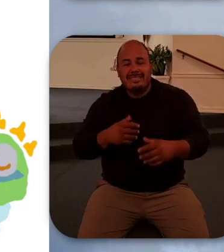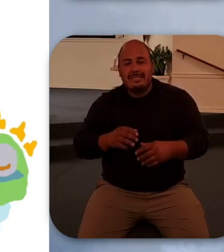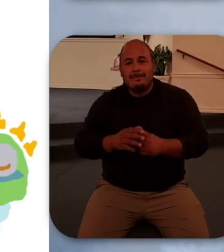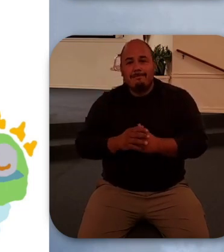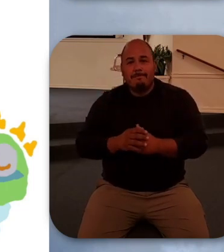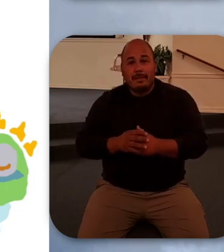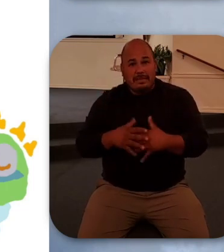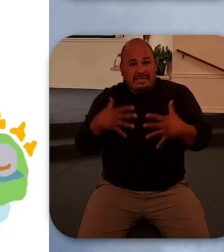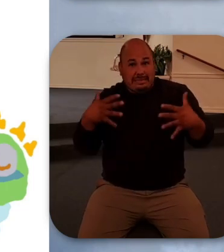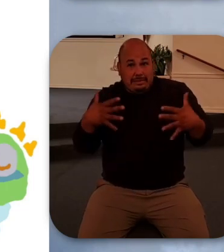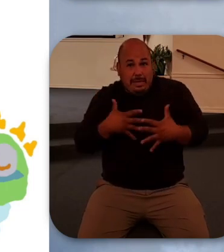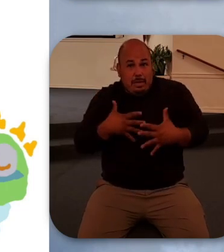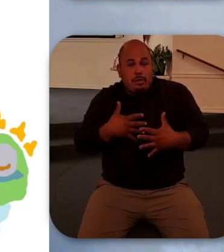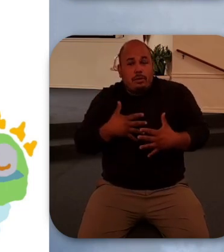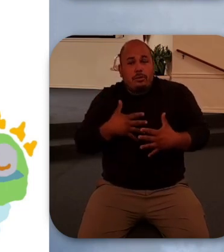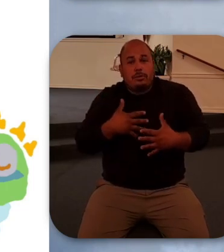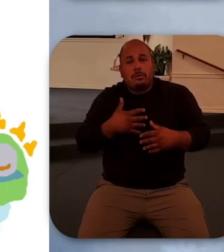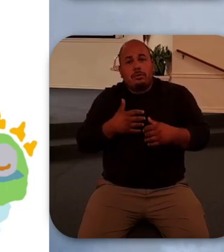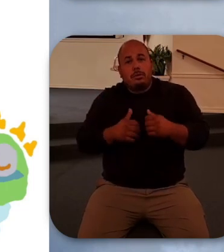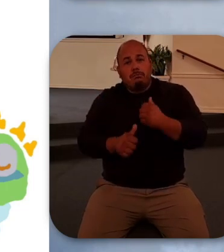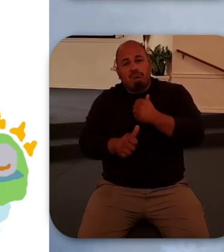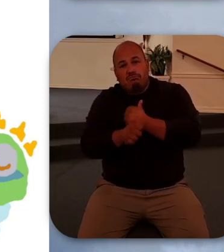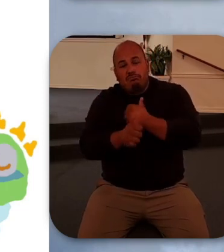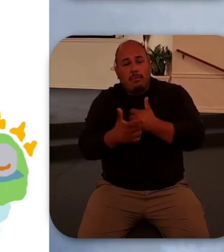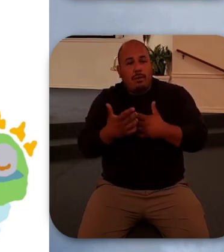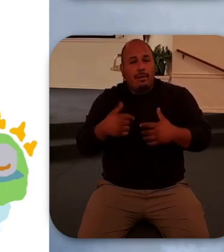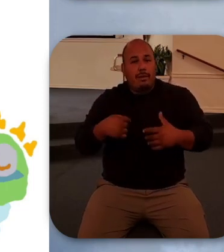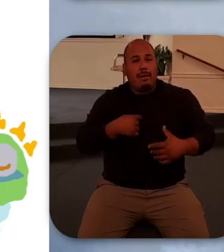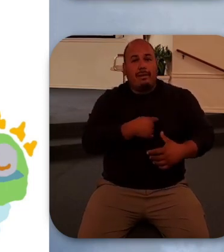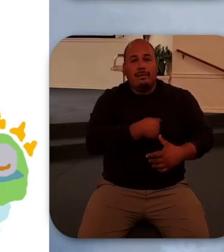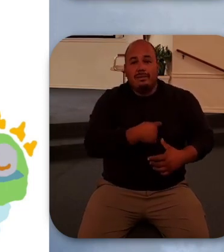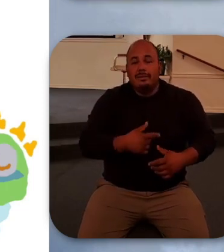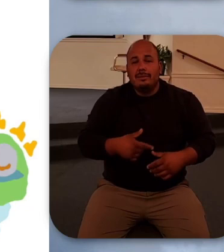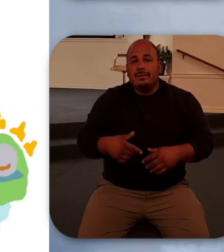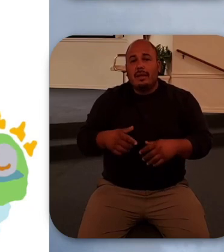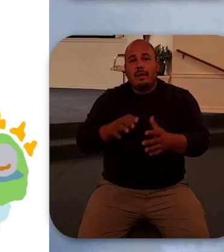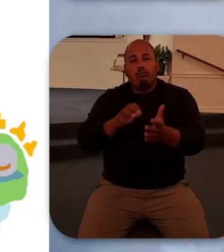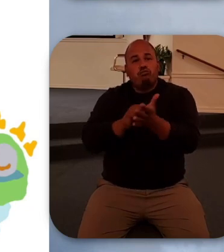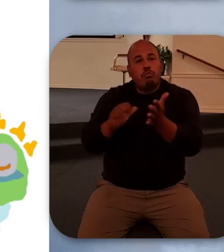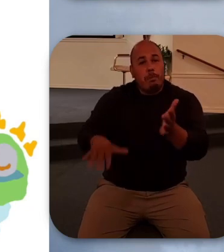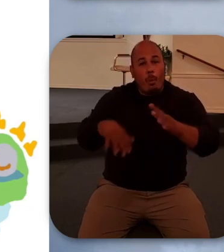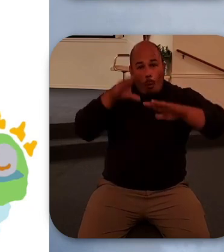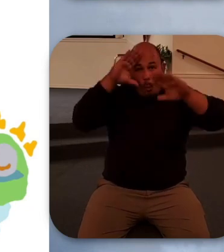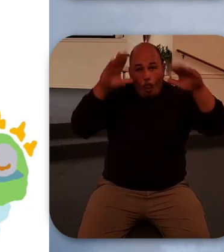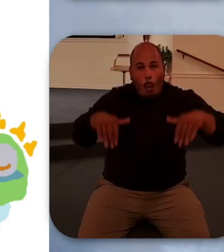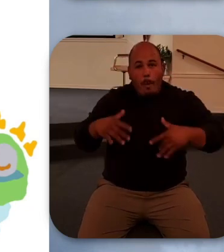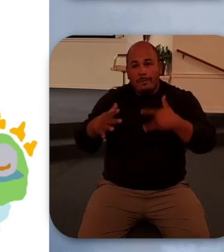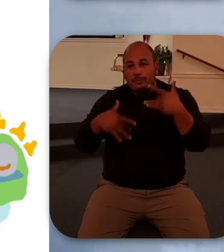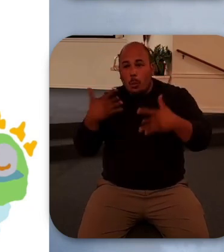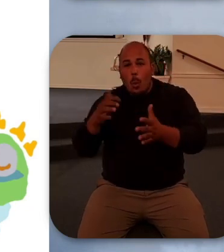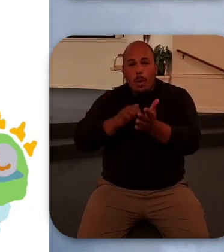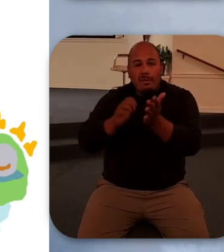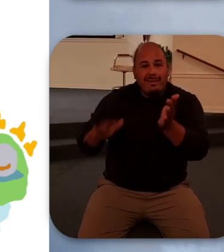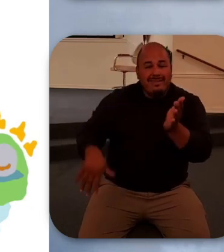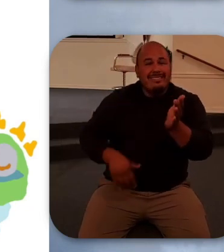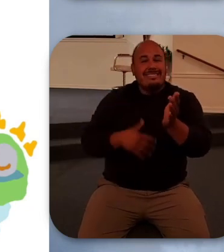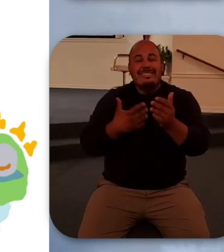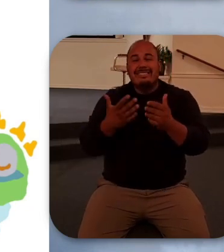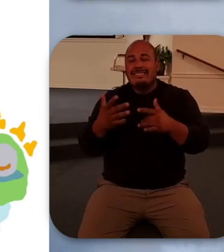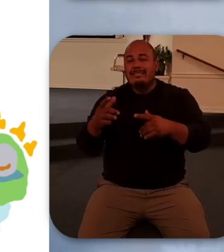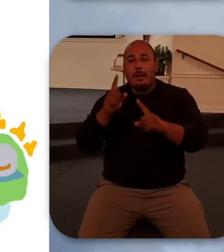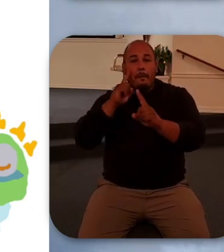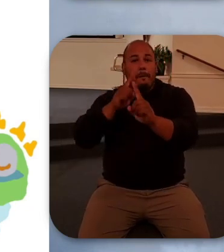scares and intimidates us it strips away our hope our joy our sense of purpose